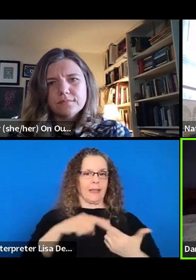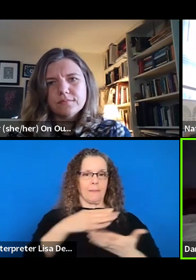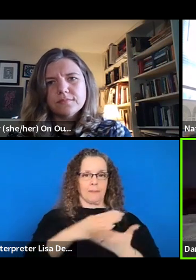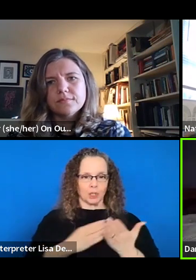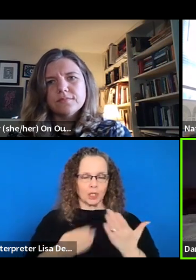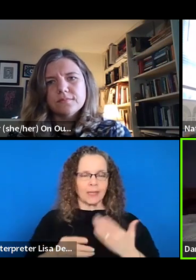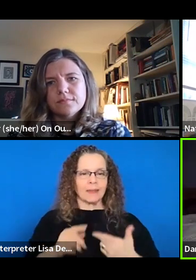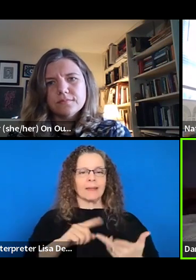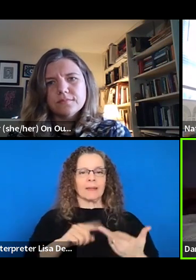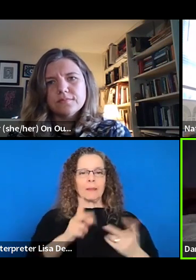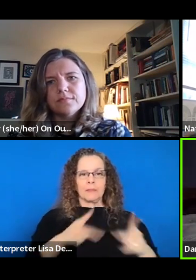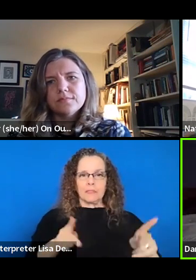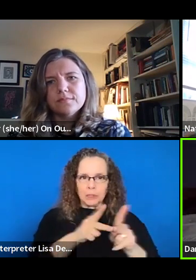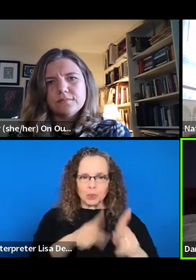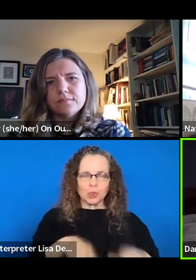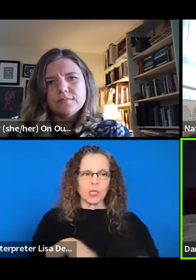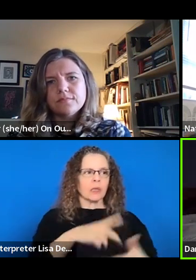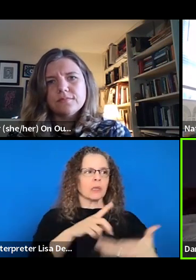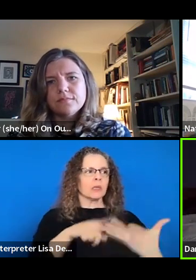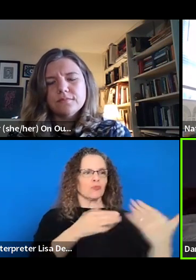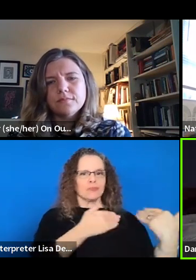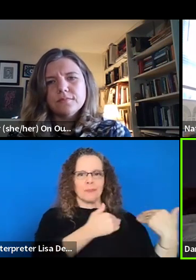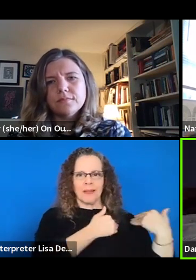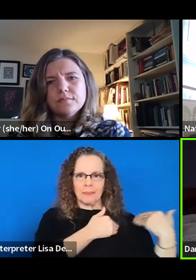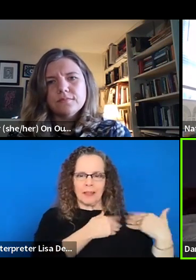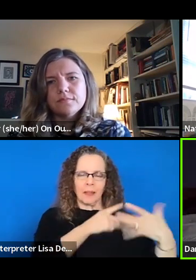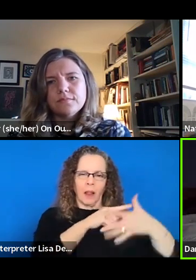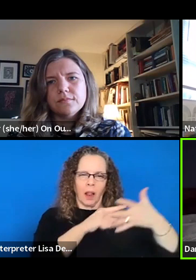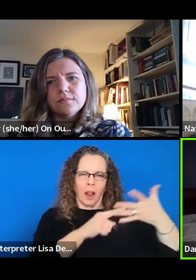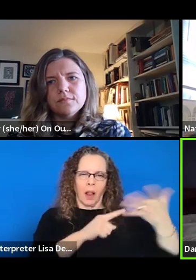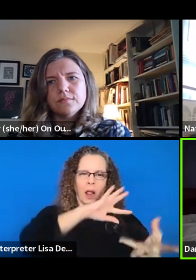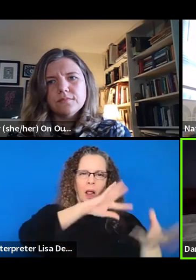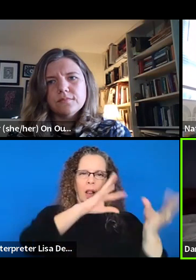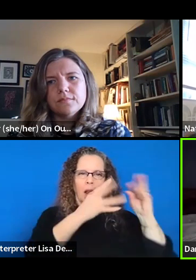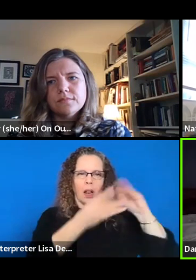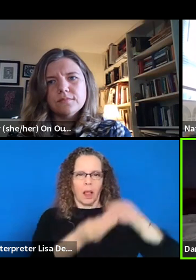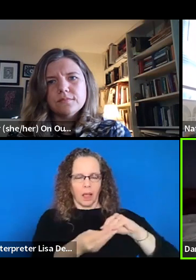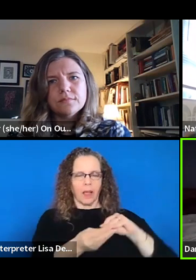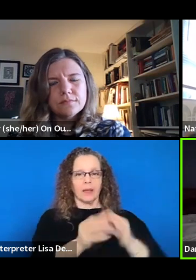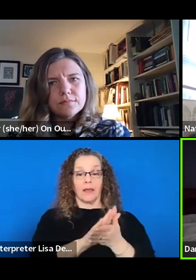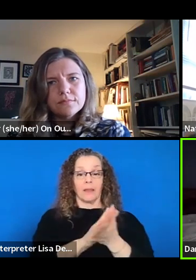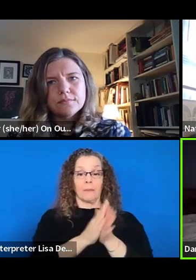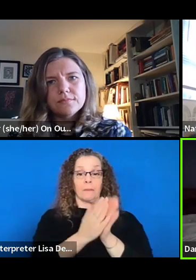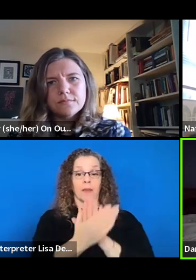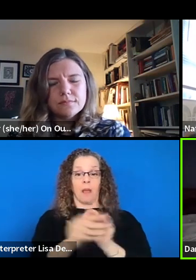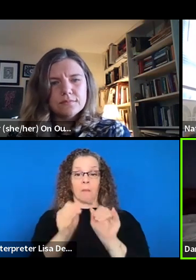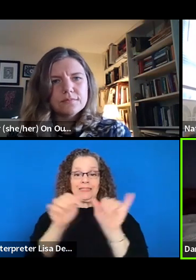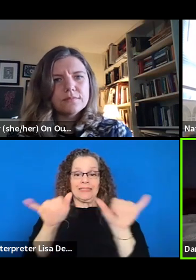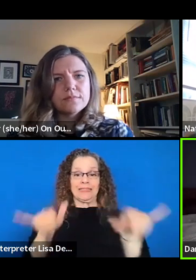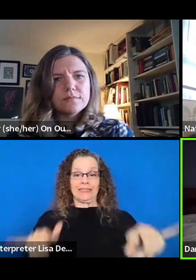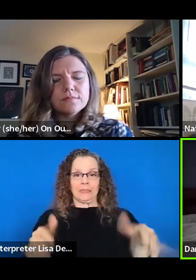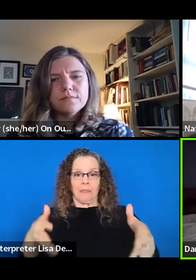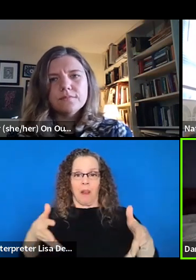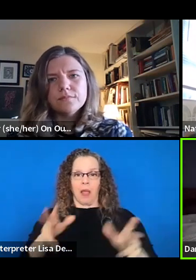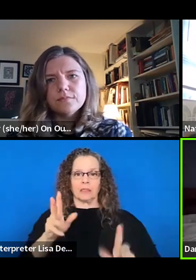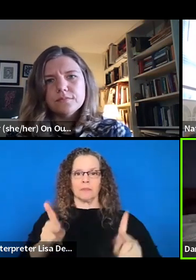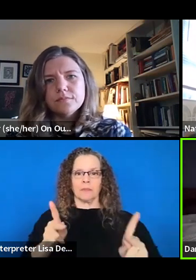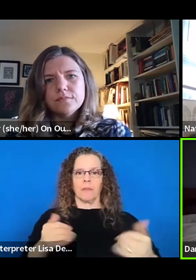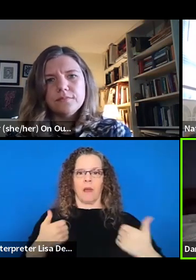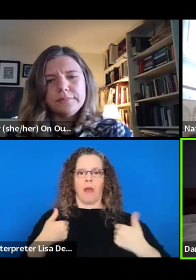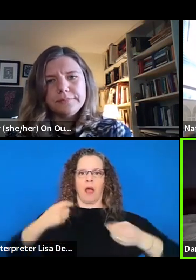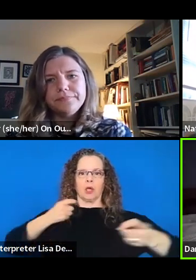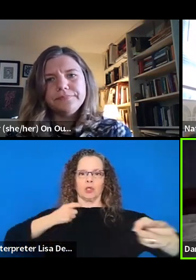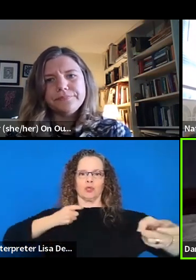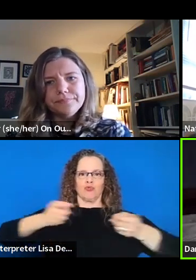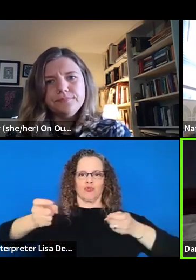how responsibility is defined, and turning it into an actual system that allows people to have control over how much they are